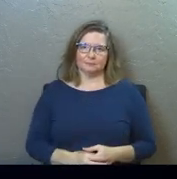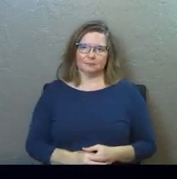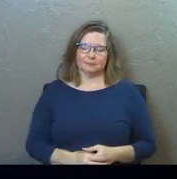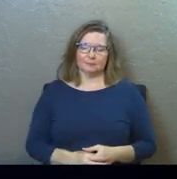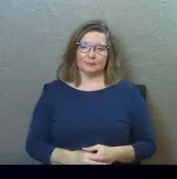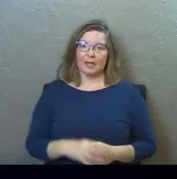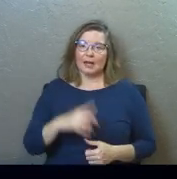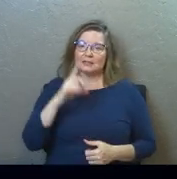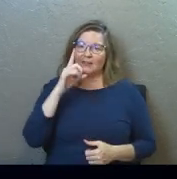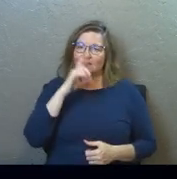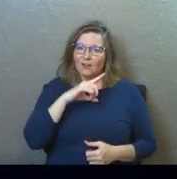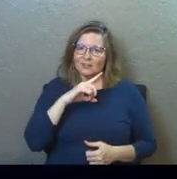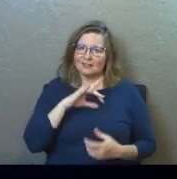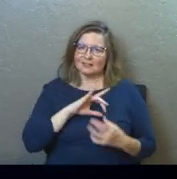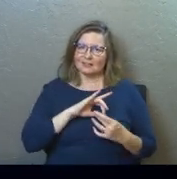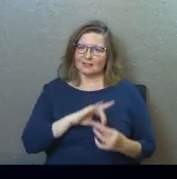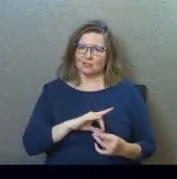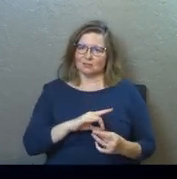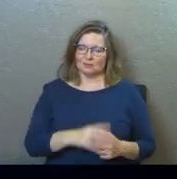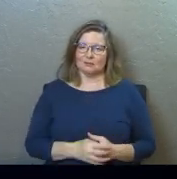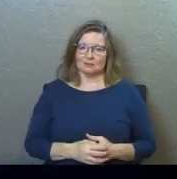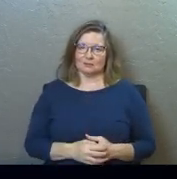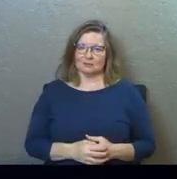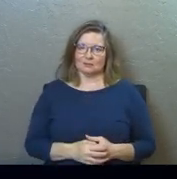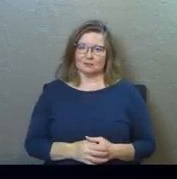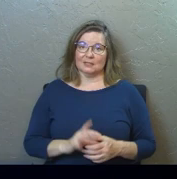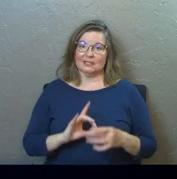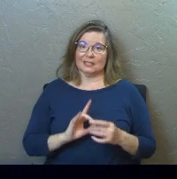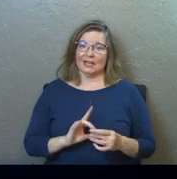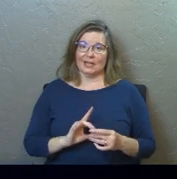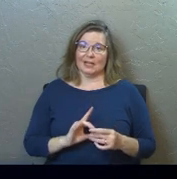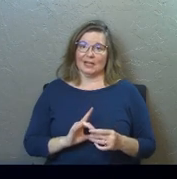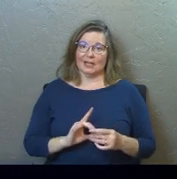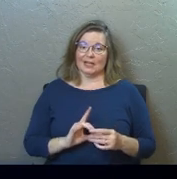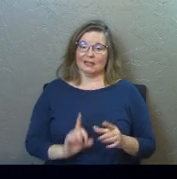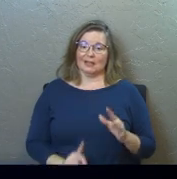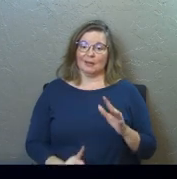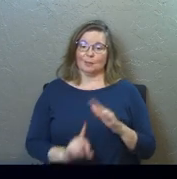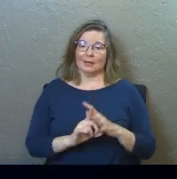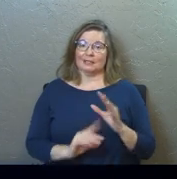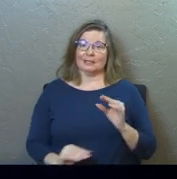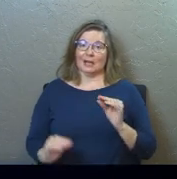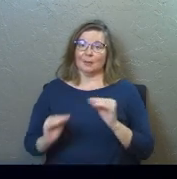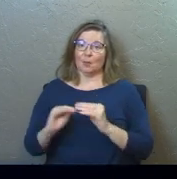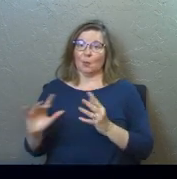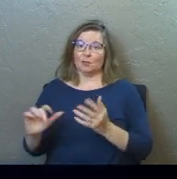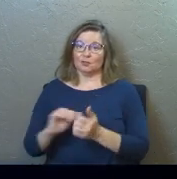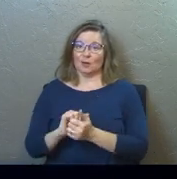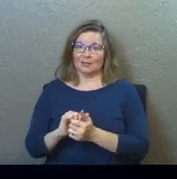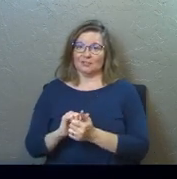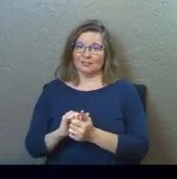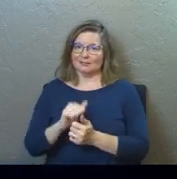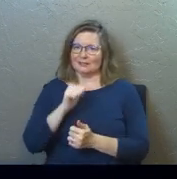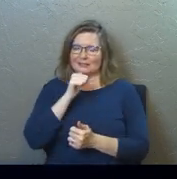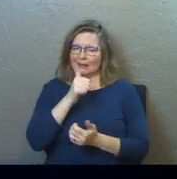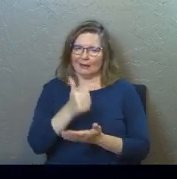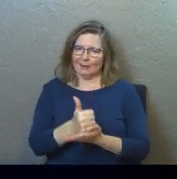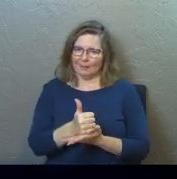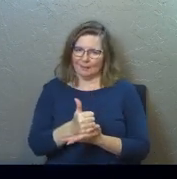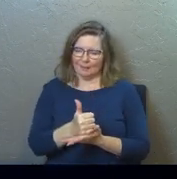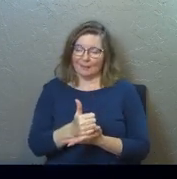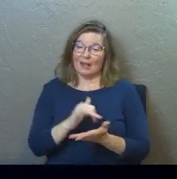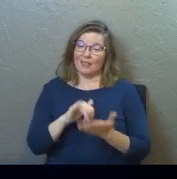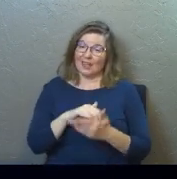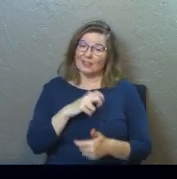And it's a false connection. And it's a connection that's bringing more destruction into your life than it is help. And that's